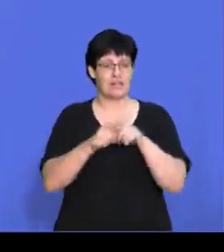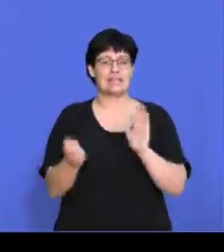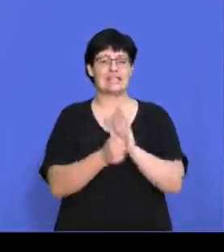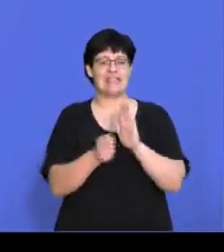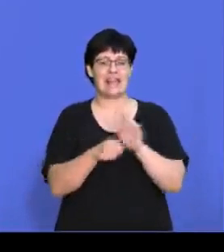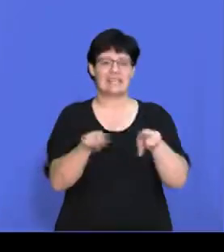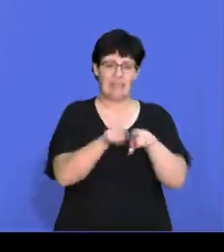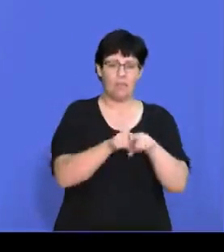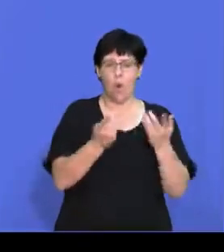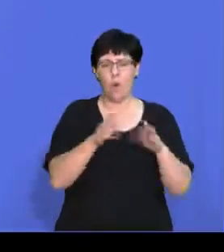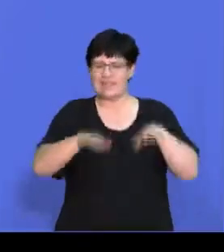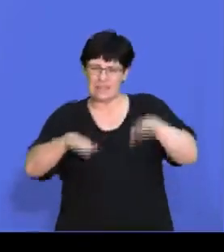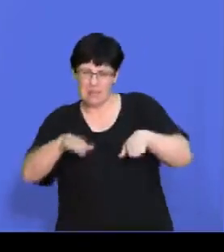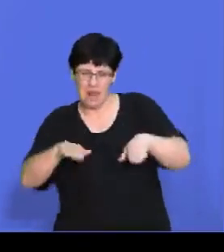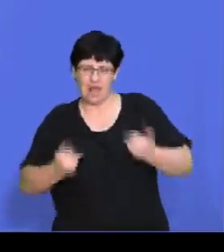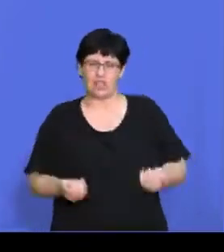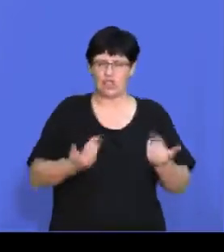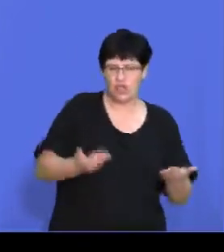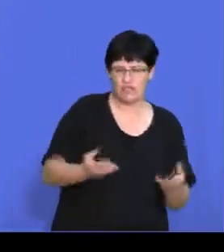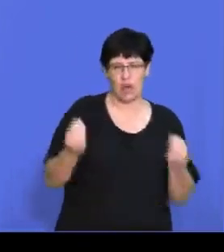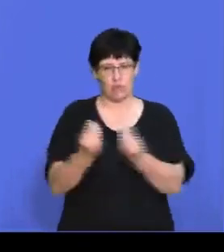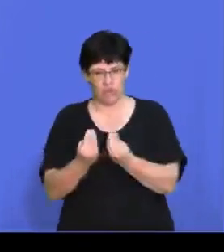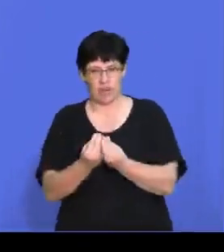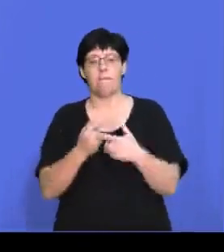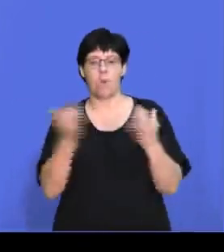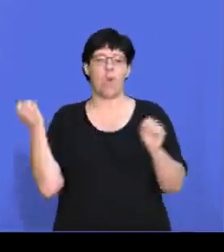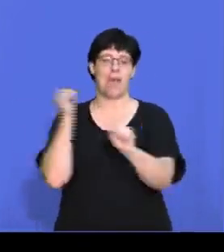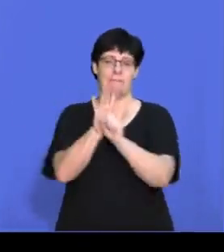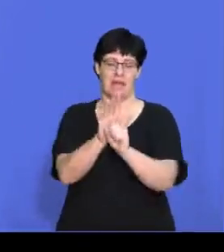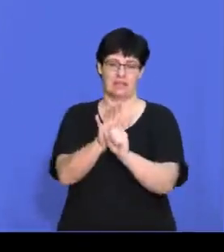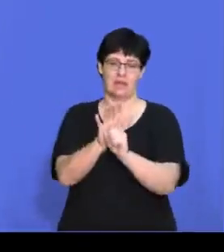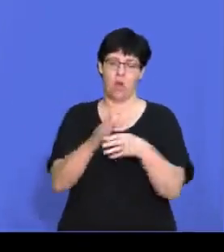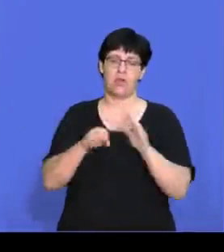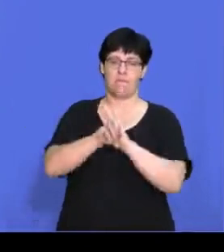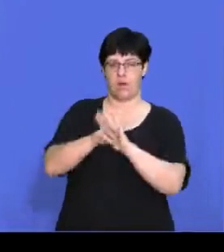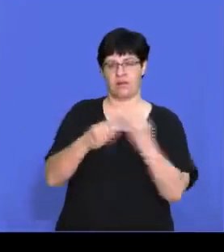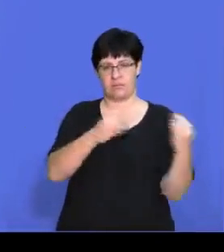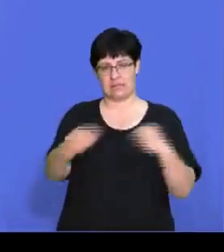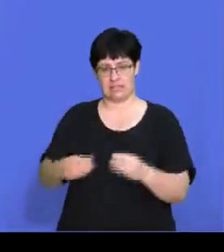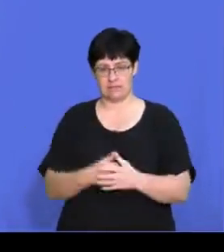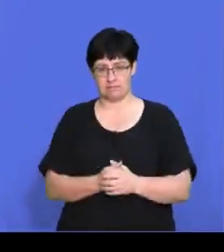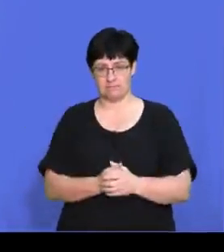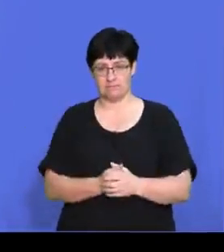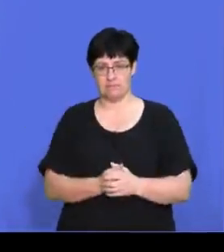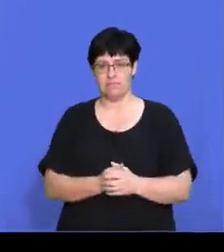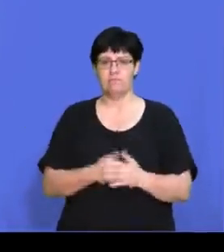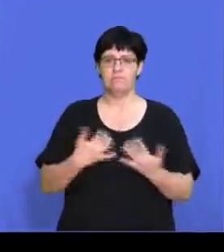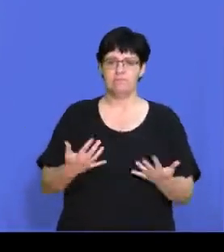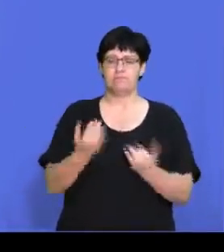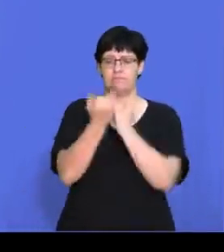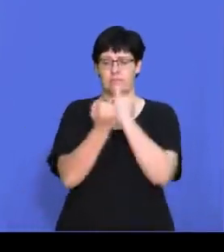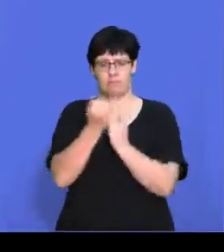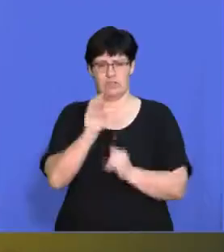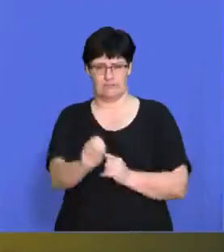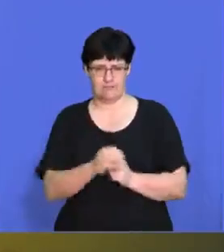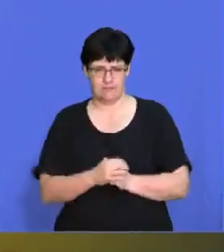same or similar products or services may have a greater impact on the market of the business. All right. So this is our competition,